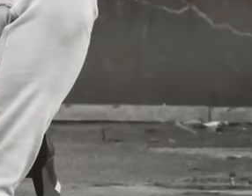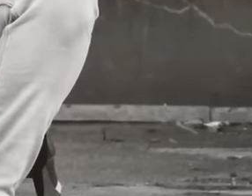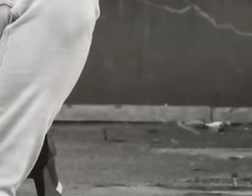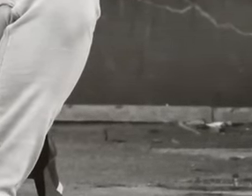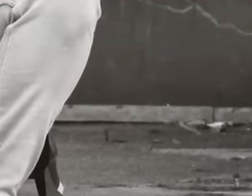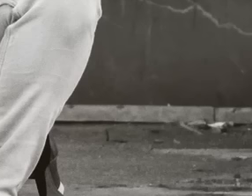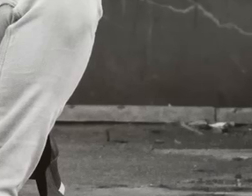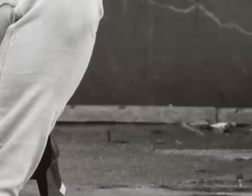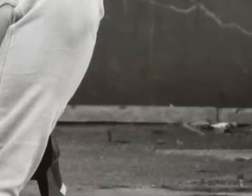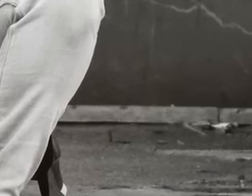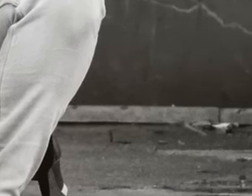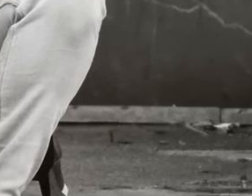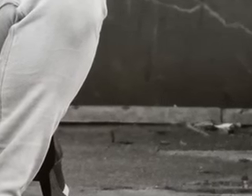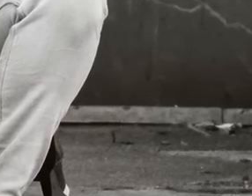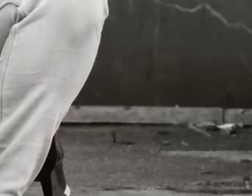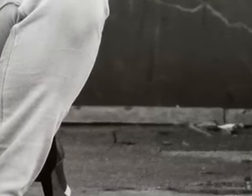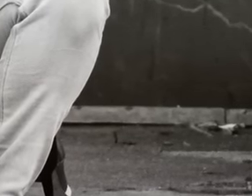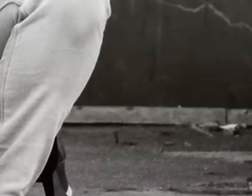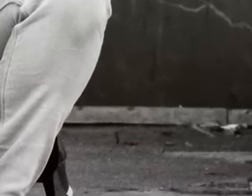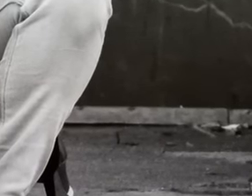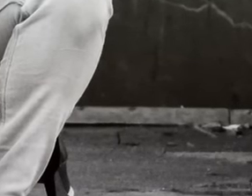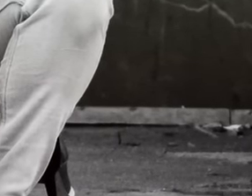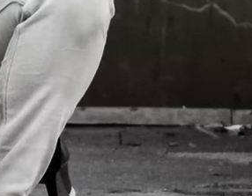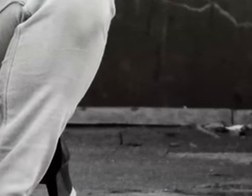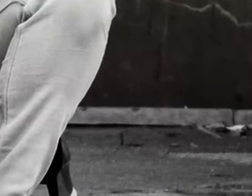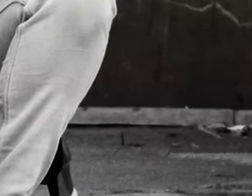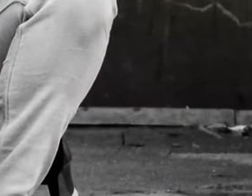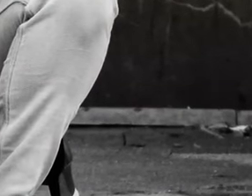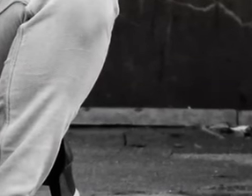tatawag at mag